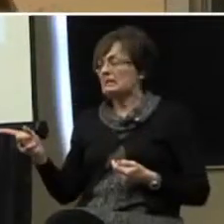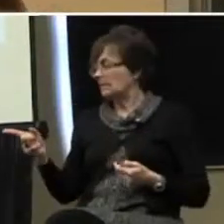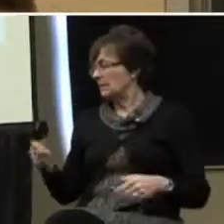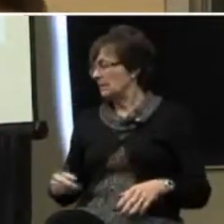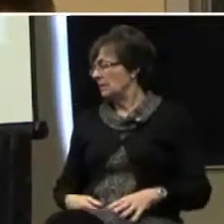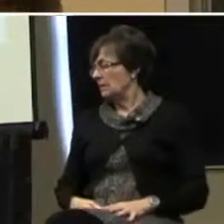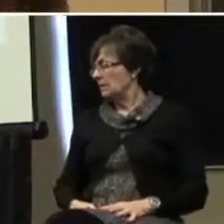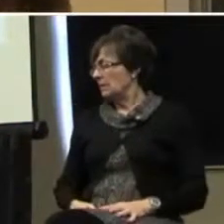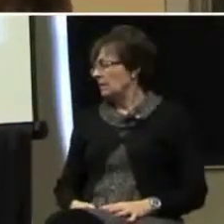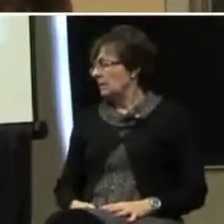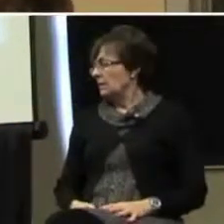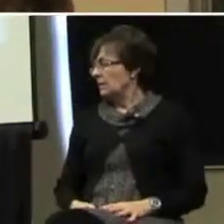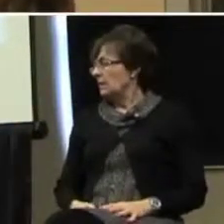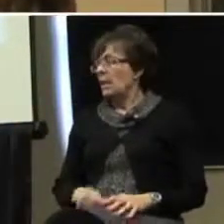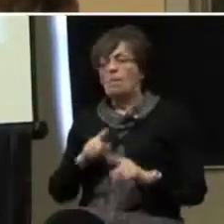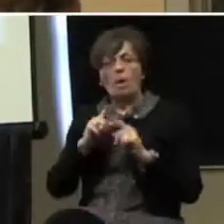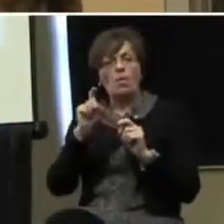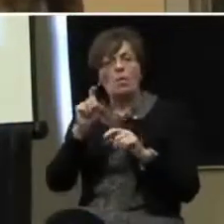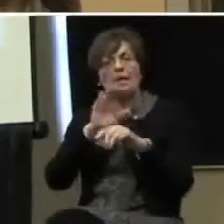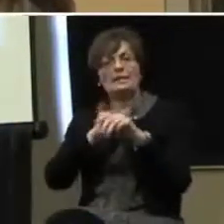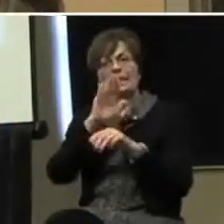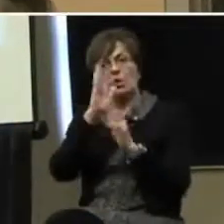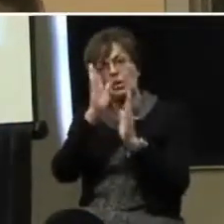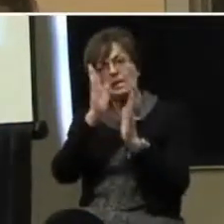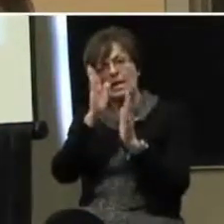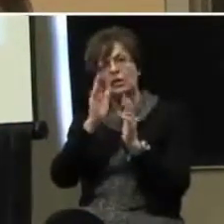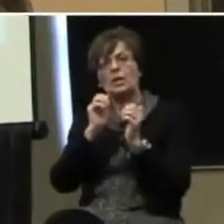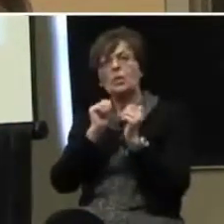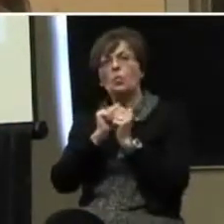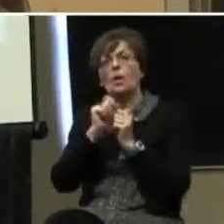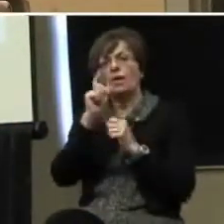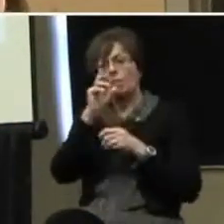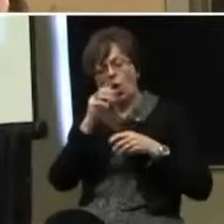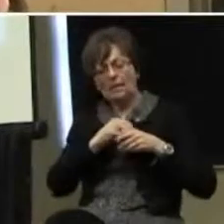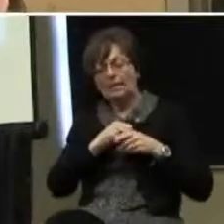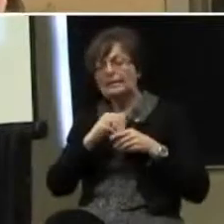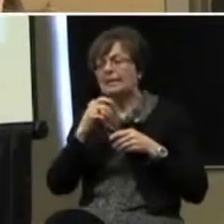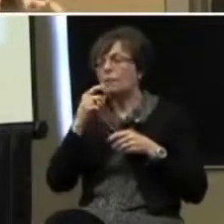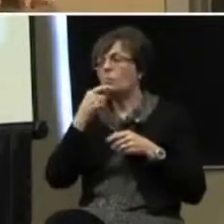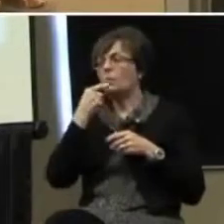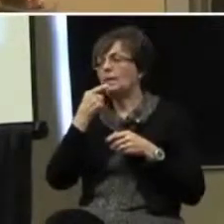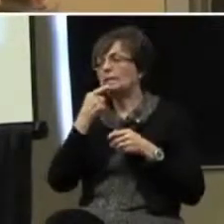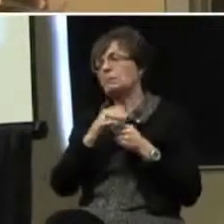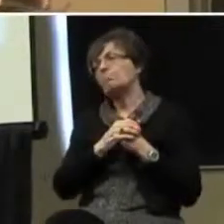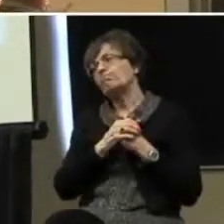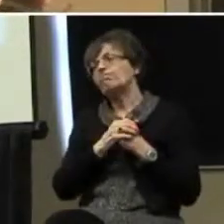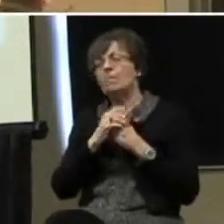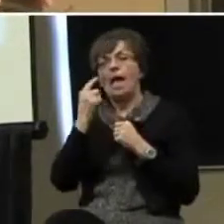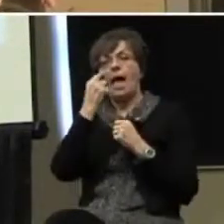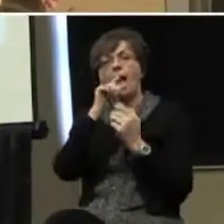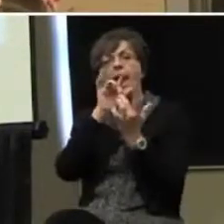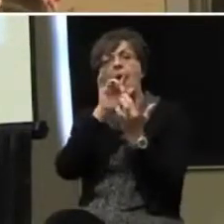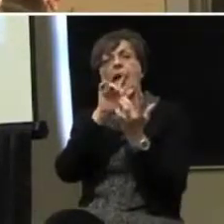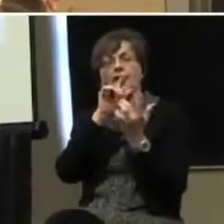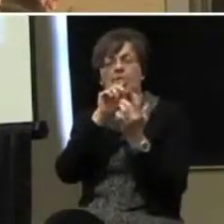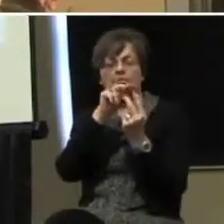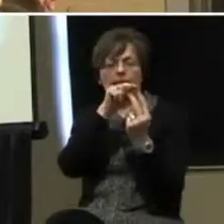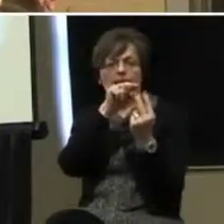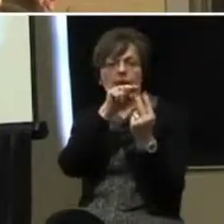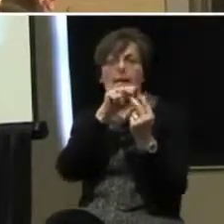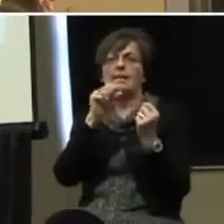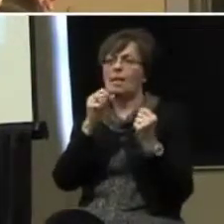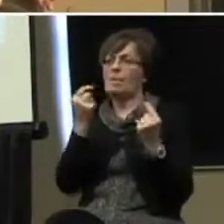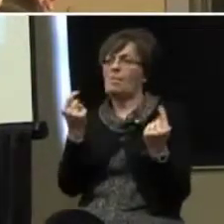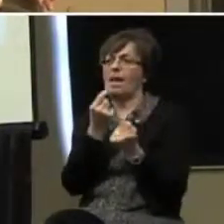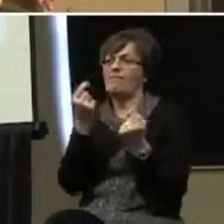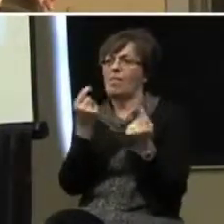okay? But we've got to get that attention. Now with autism, sometimes we say eye contact. can be painful.